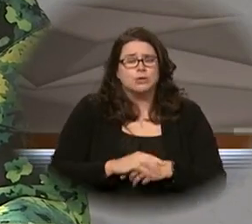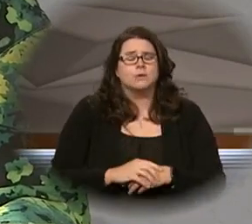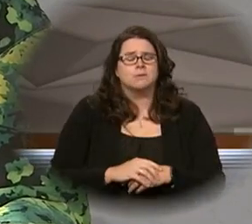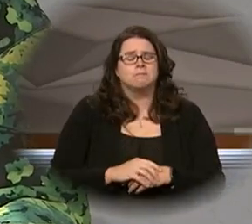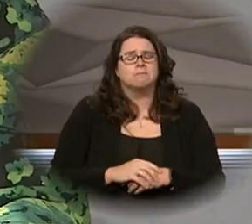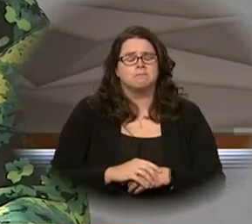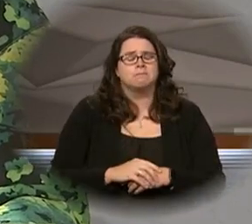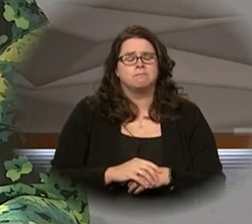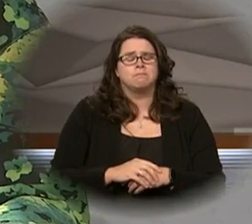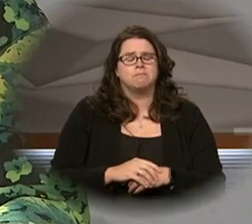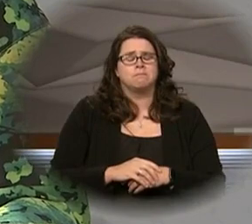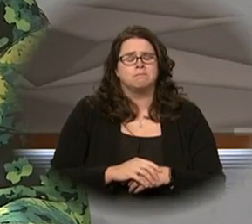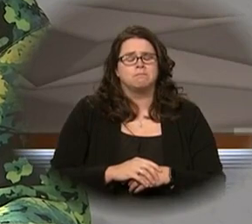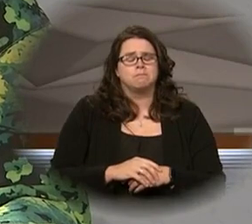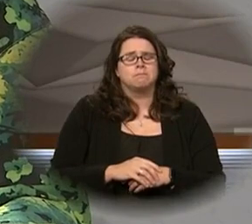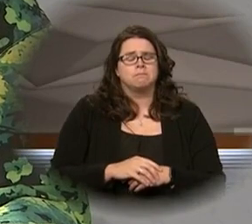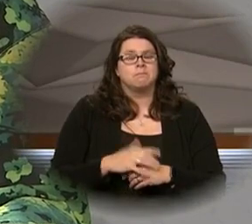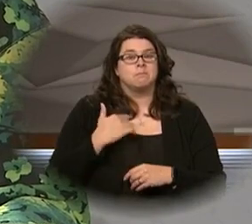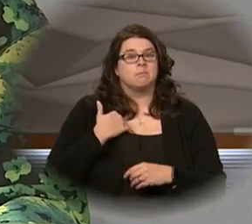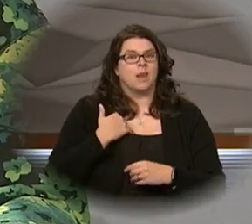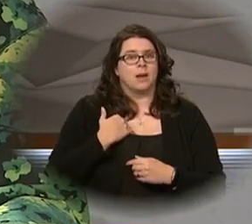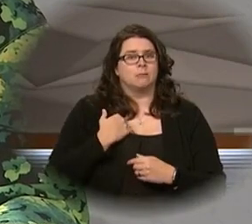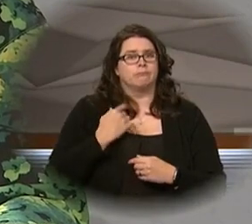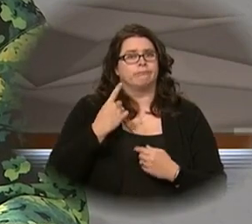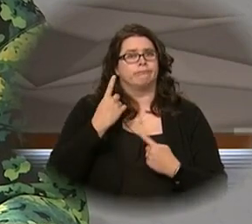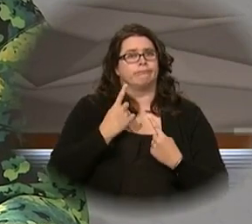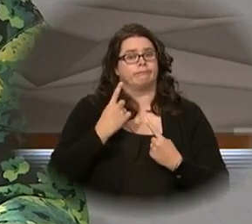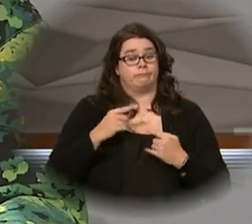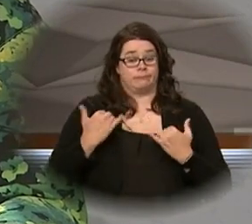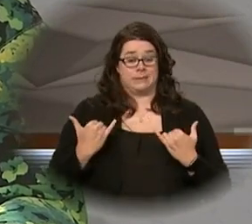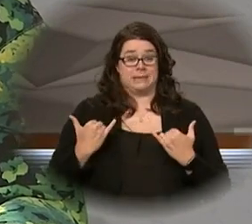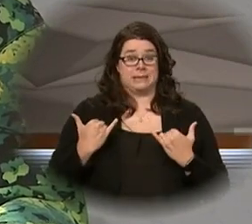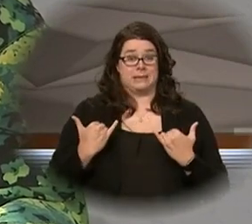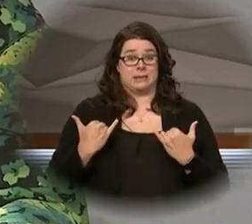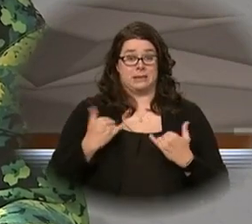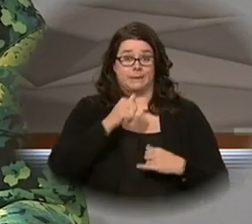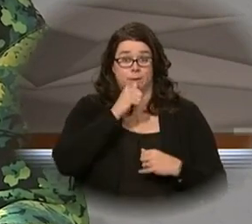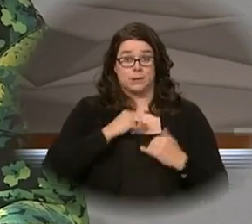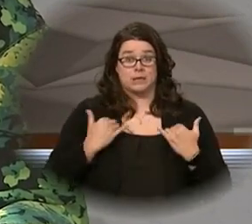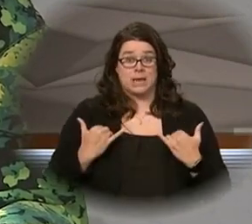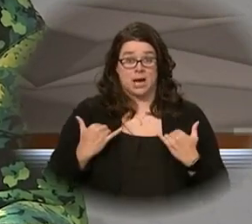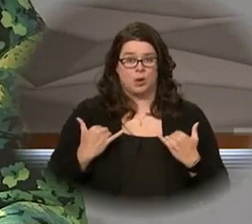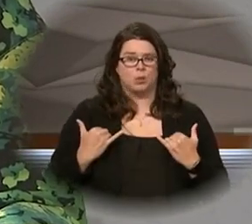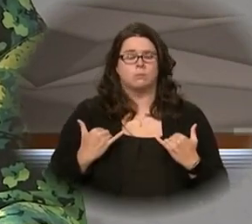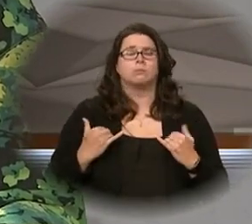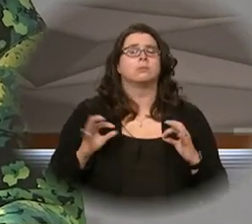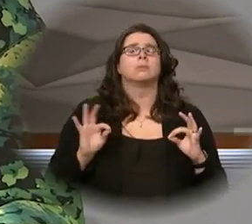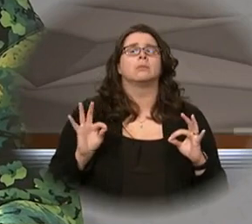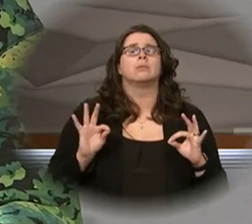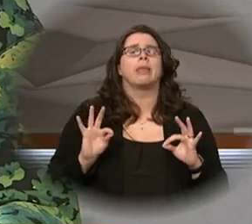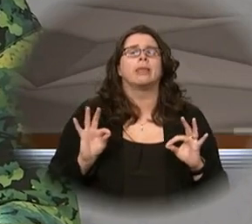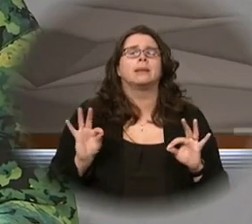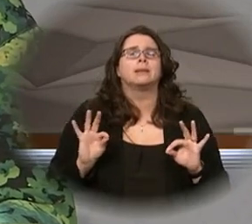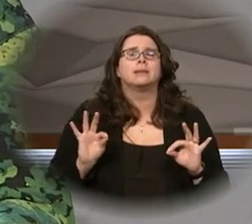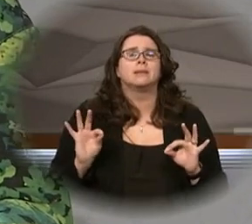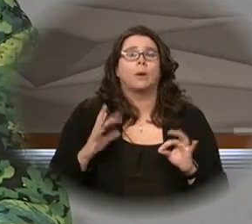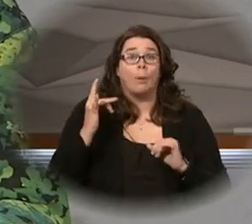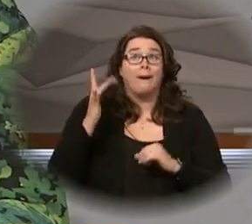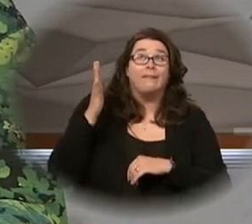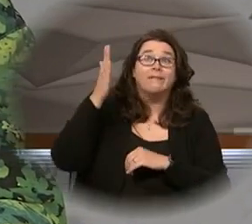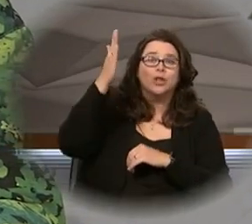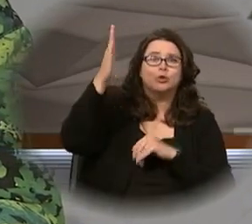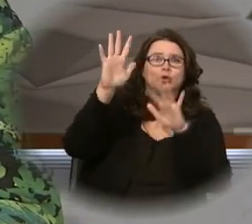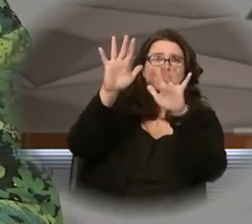consider that the sufferings of this present time are as nothing compared with the glory to be